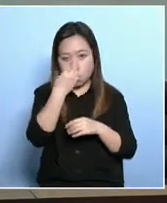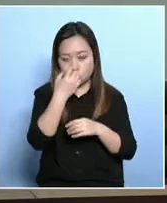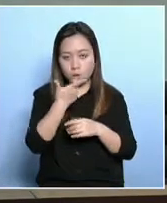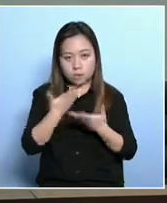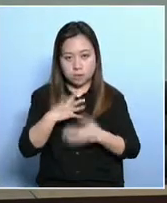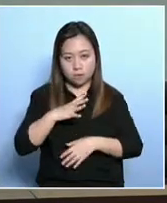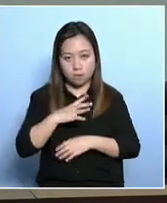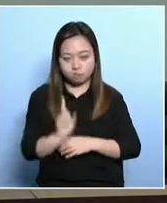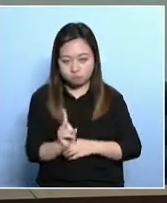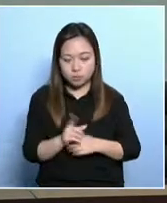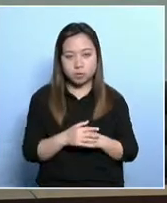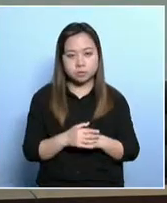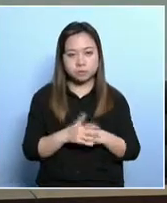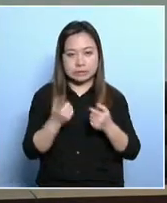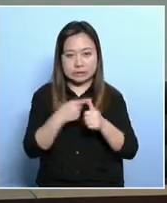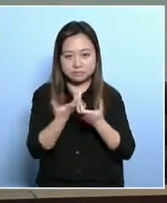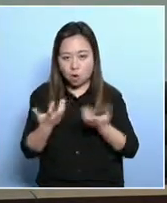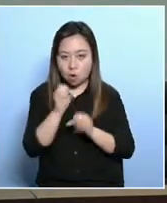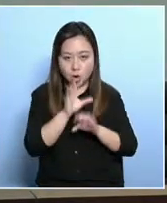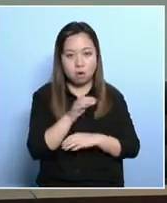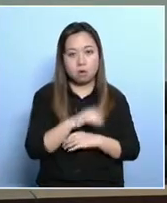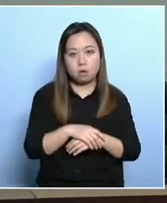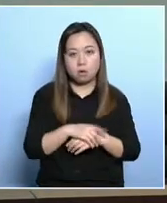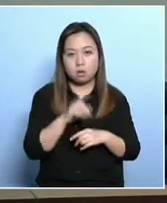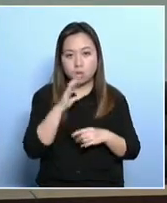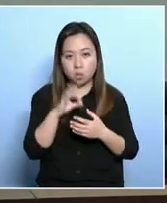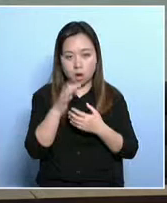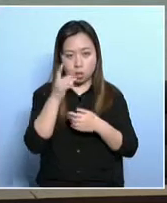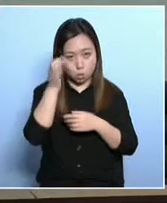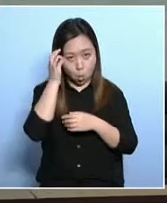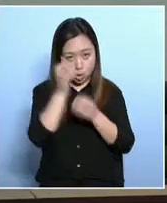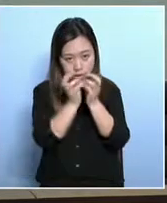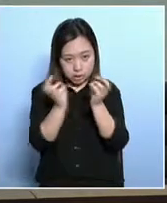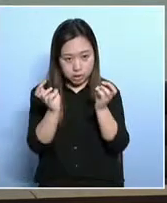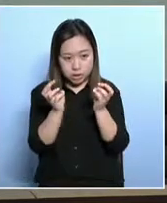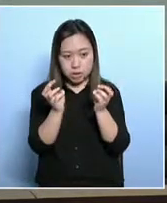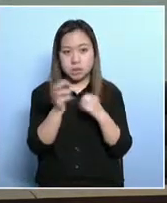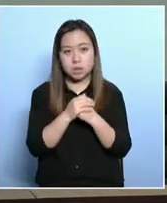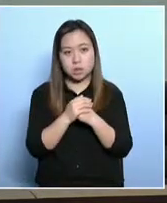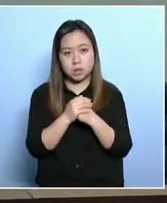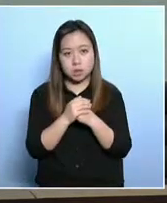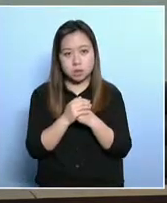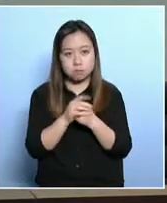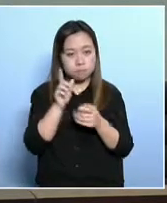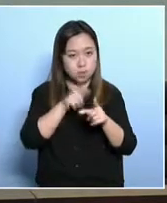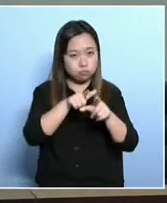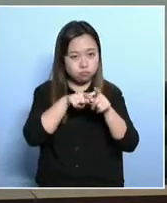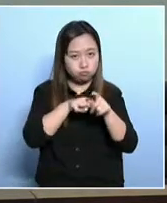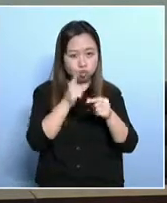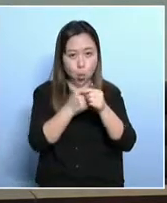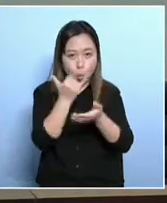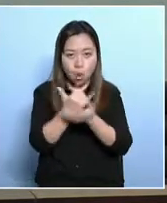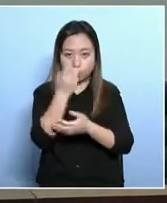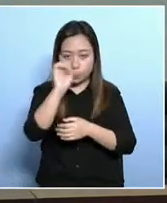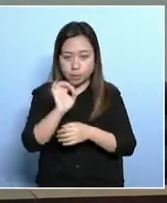Now, let's review the poverty situation in Hong Kong. Let's look at the poverty line. Now,